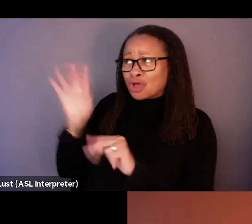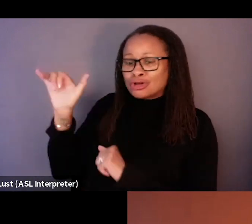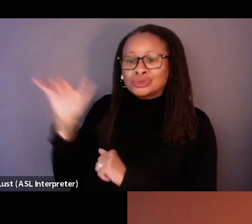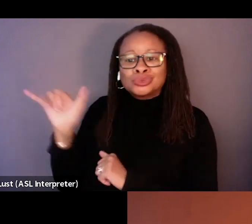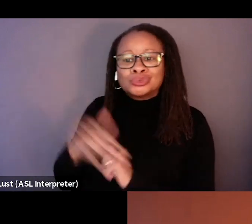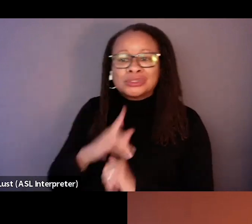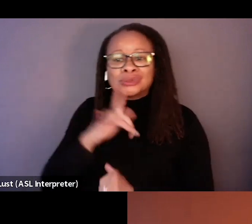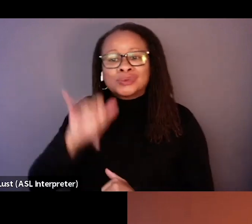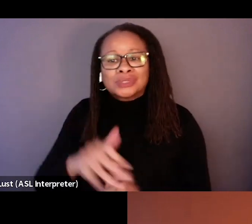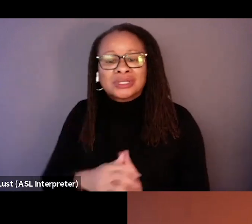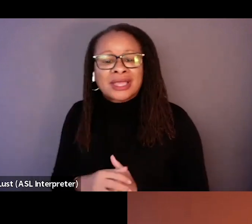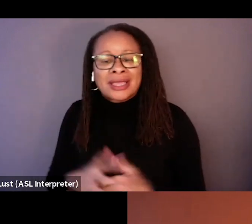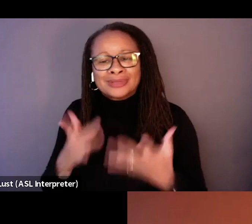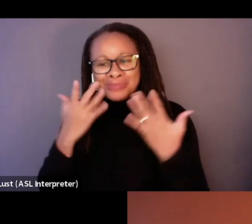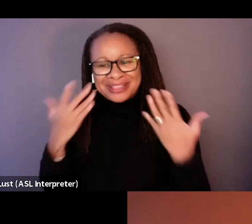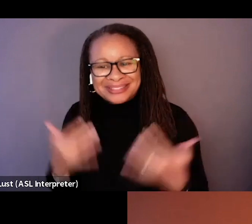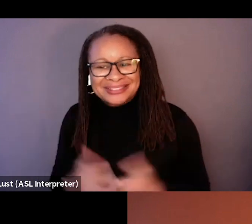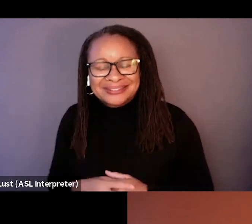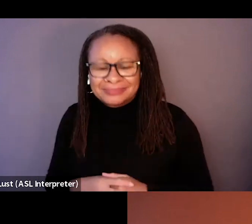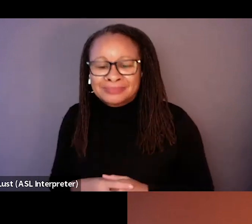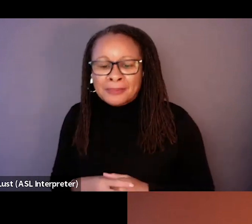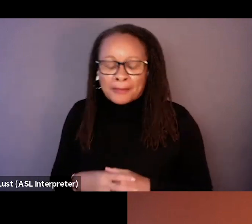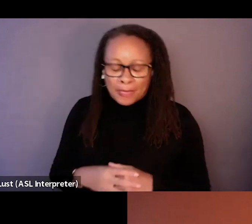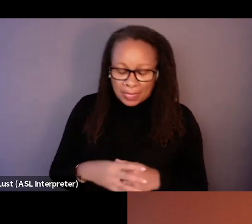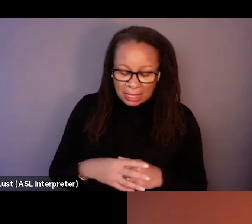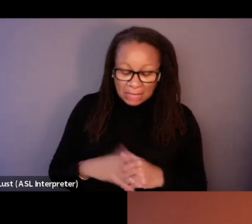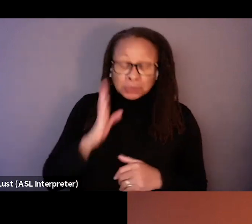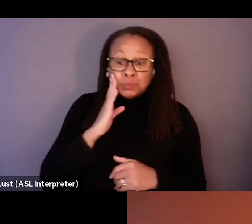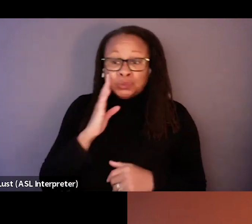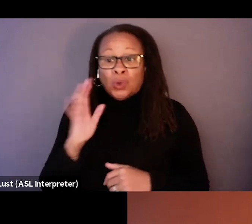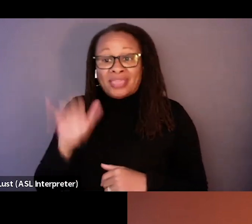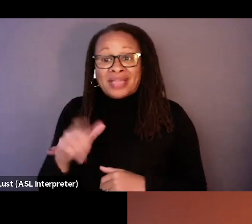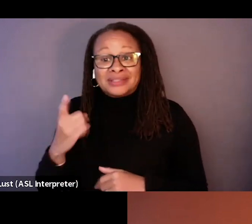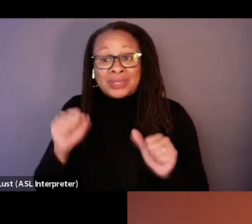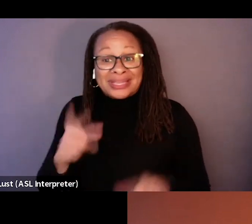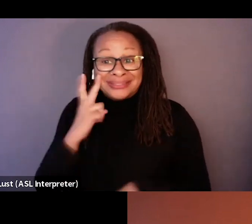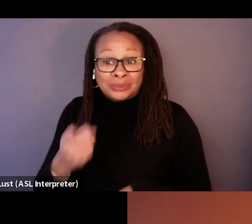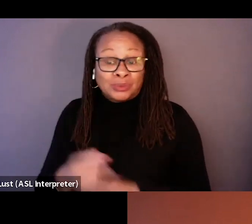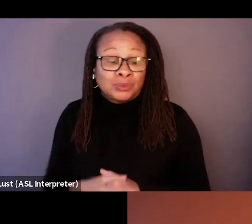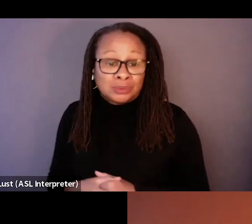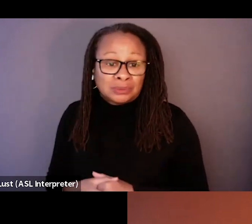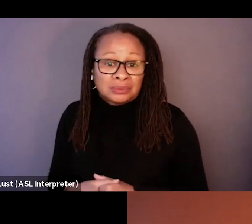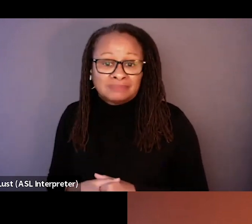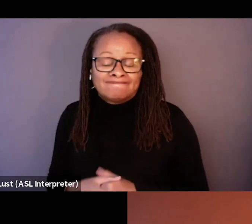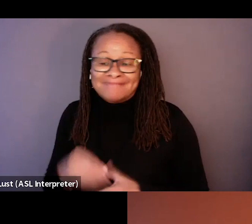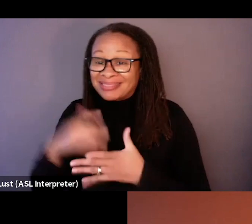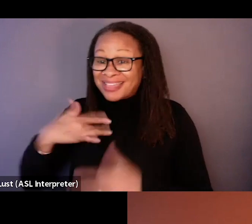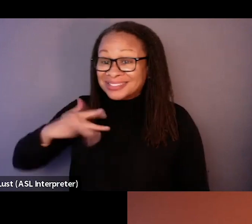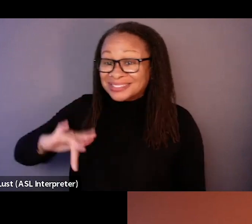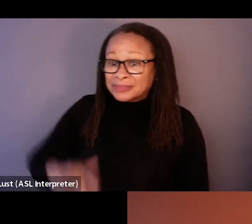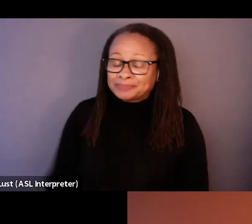And it was really, it was pleasant. It was pleasant to know that somebody is seeing you, uh, in that sense, um,